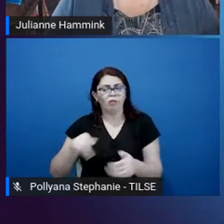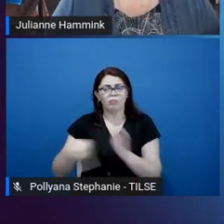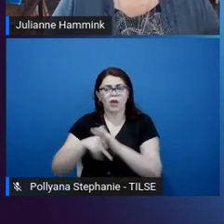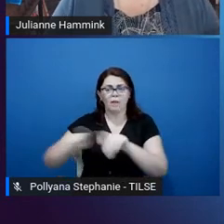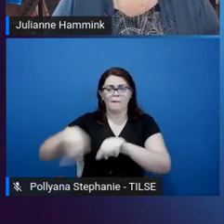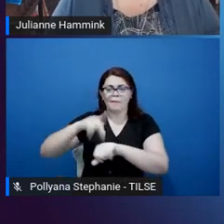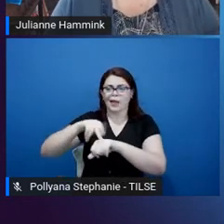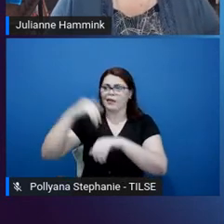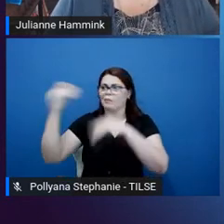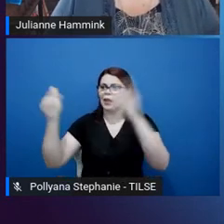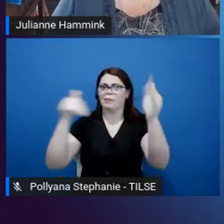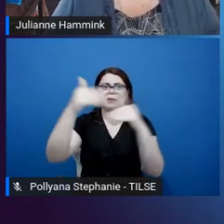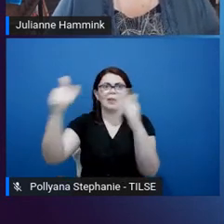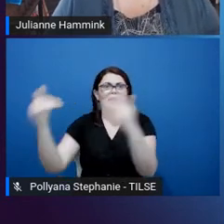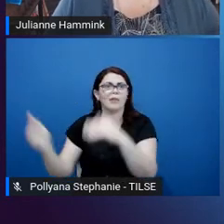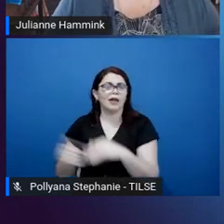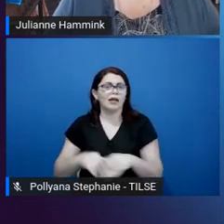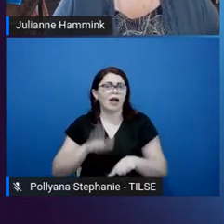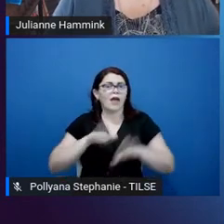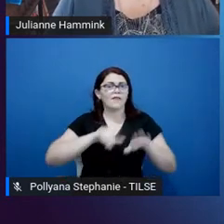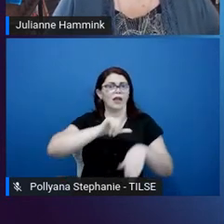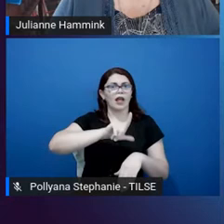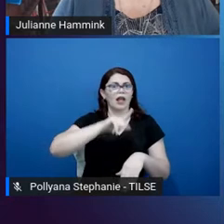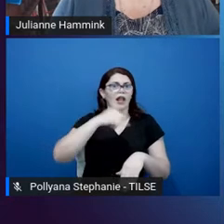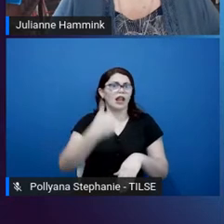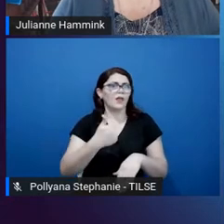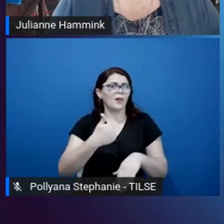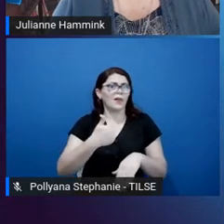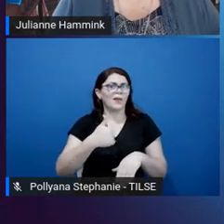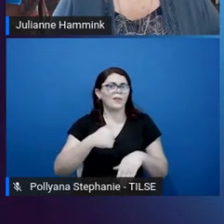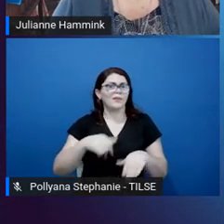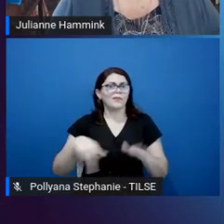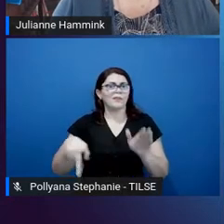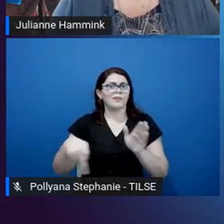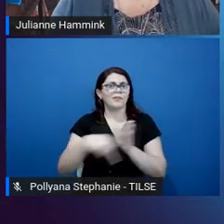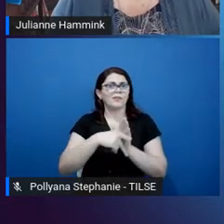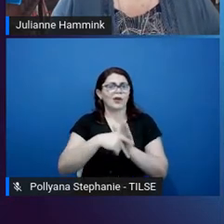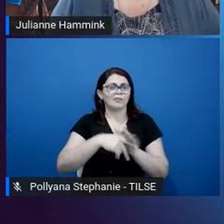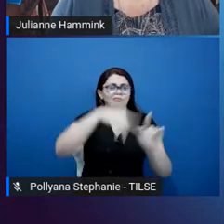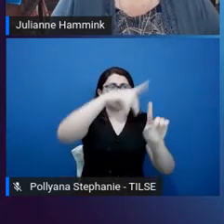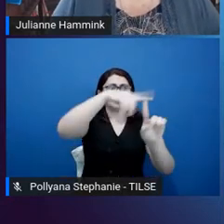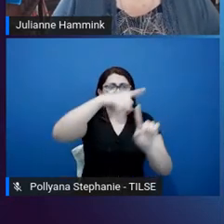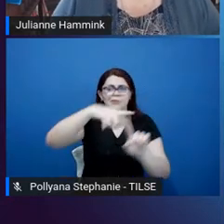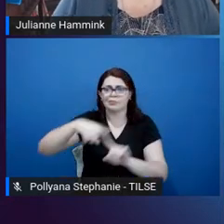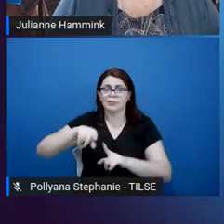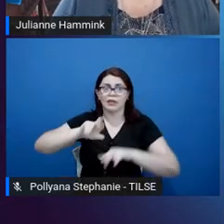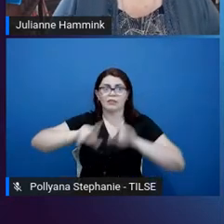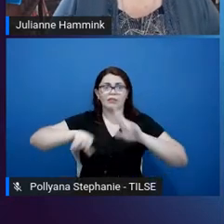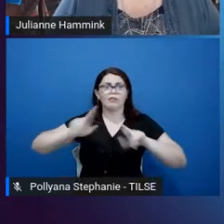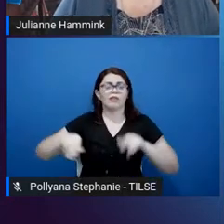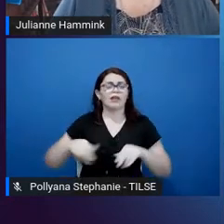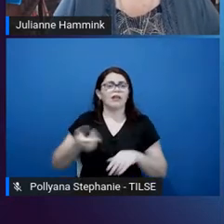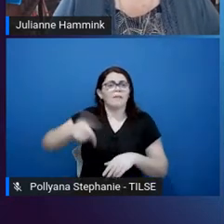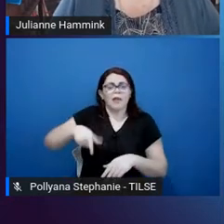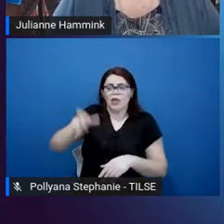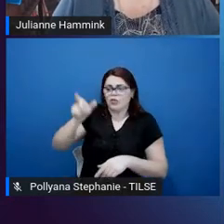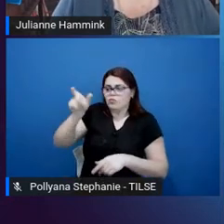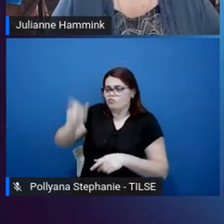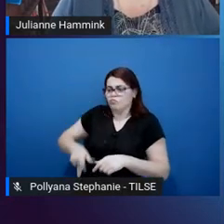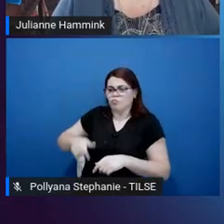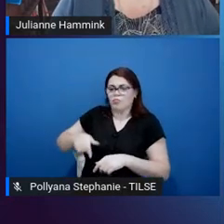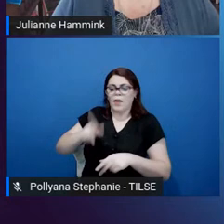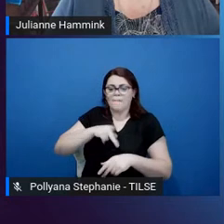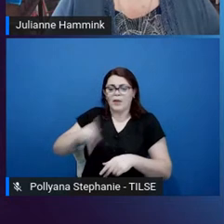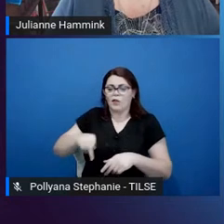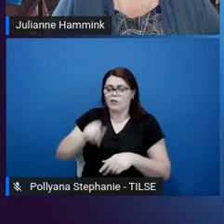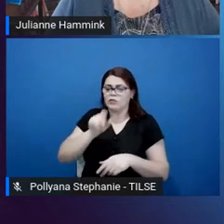first languages from many, many different types? And who are the teachers? How are we going to select the